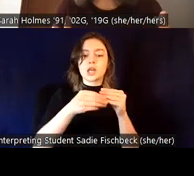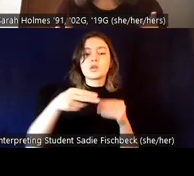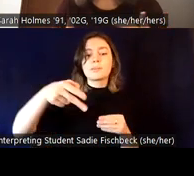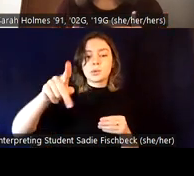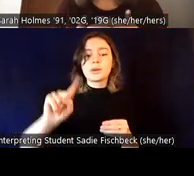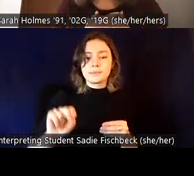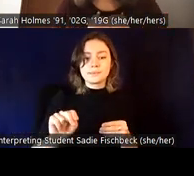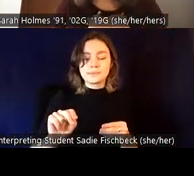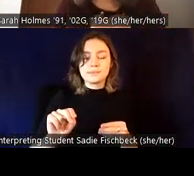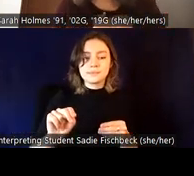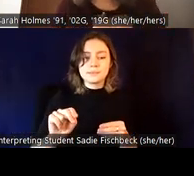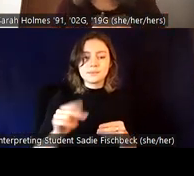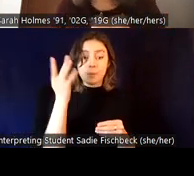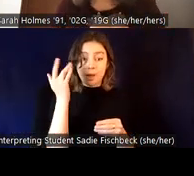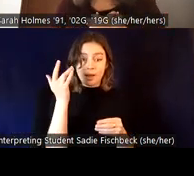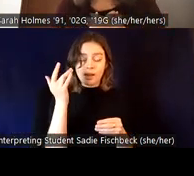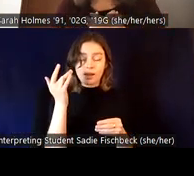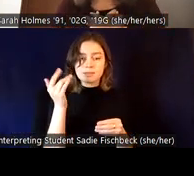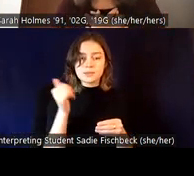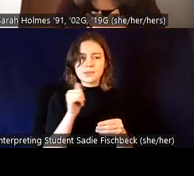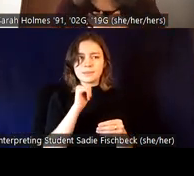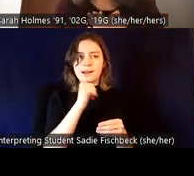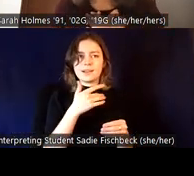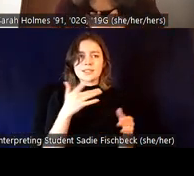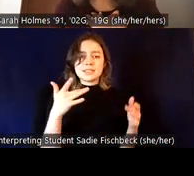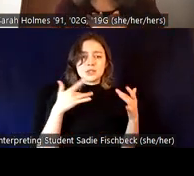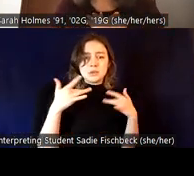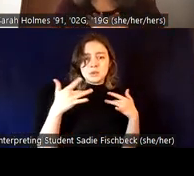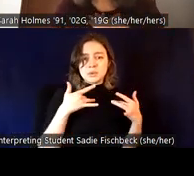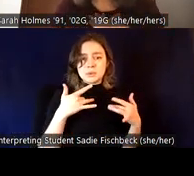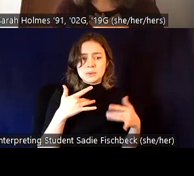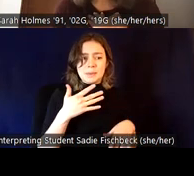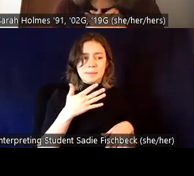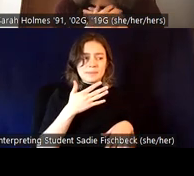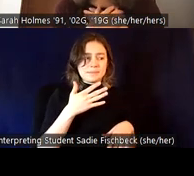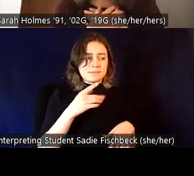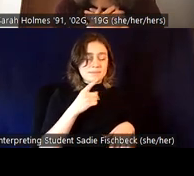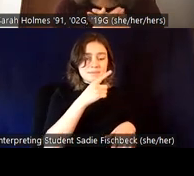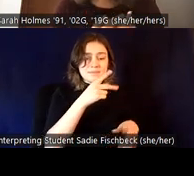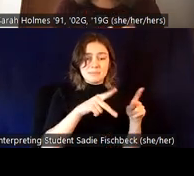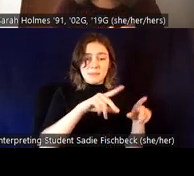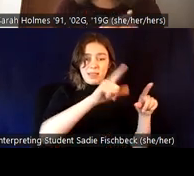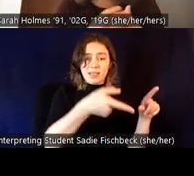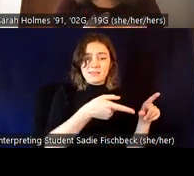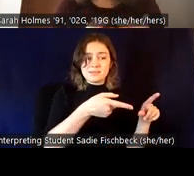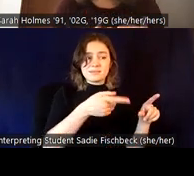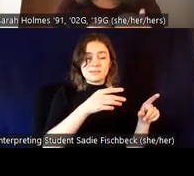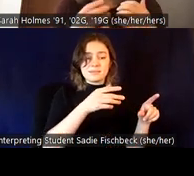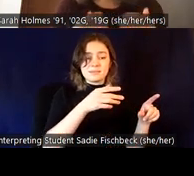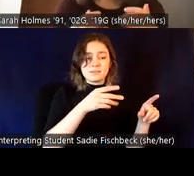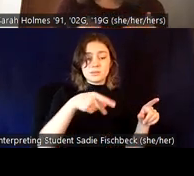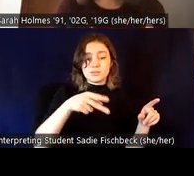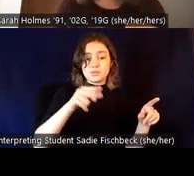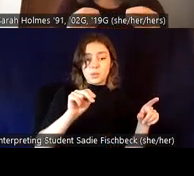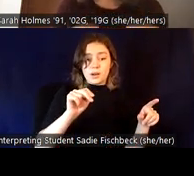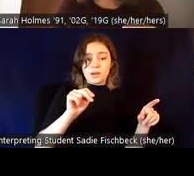because, you know, I'm concerned about what pronouns are used for me, but because I want to signal to other people that